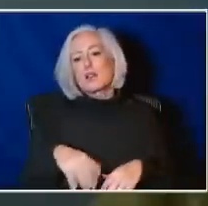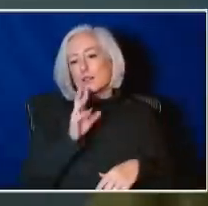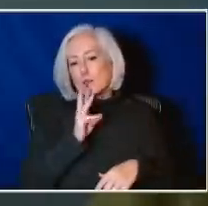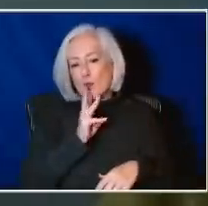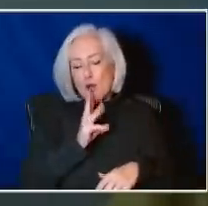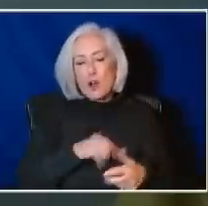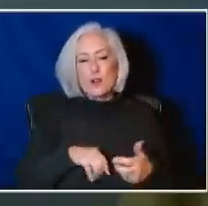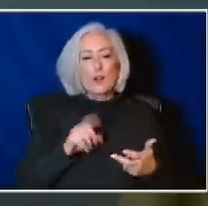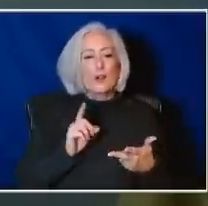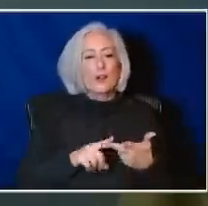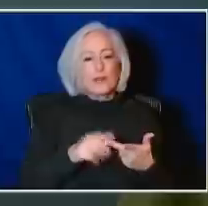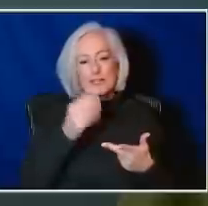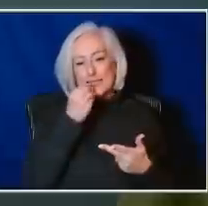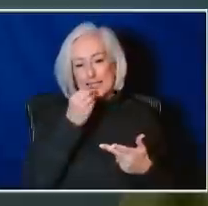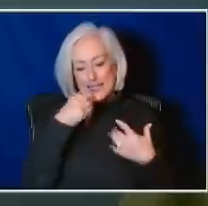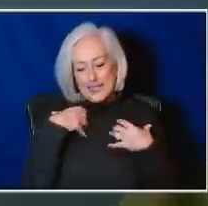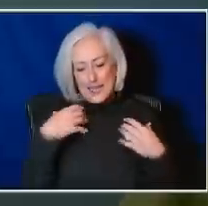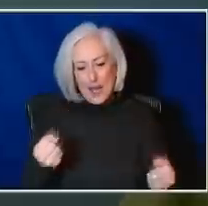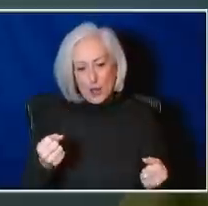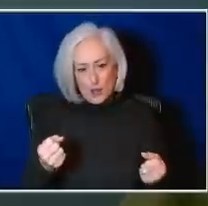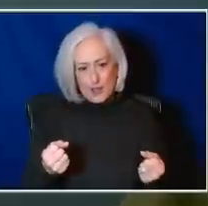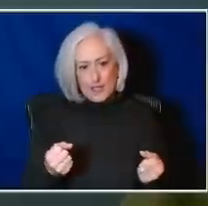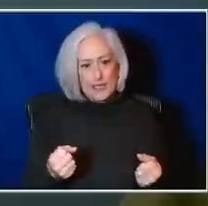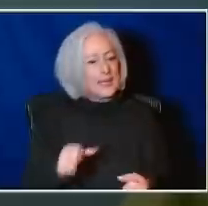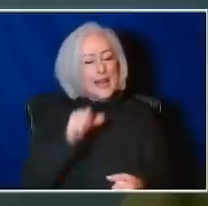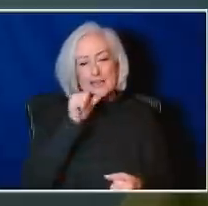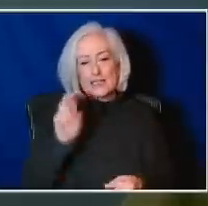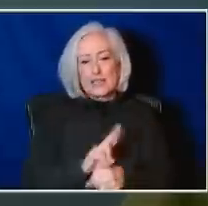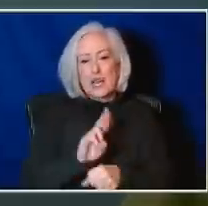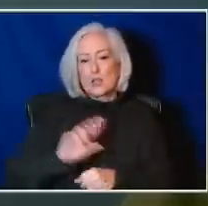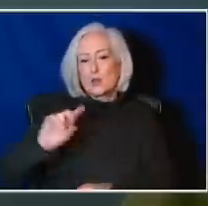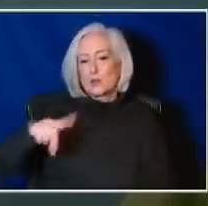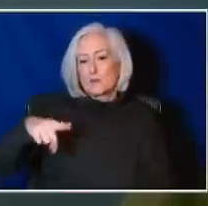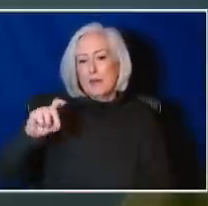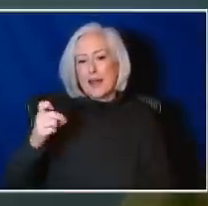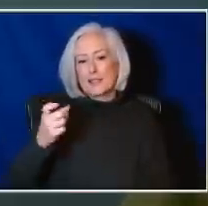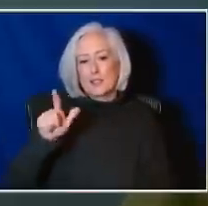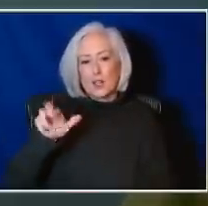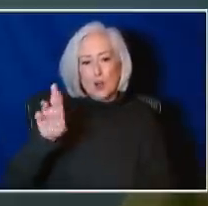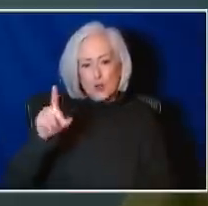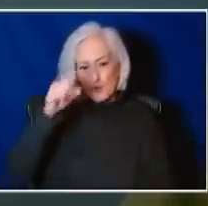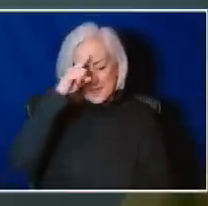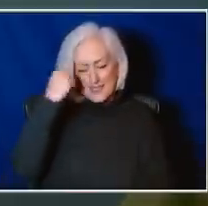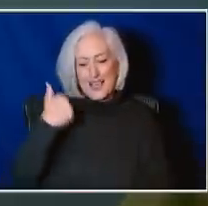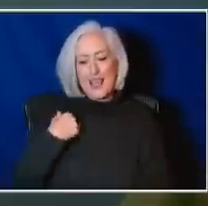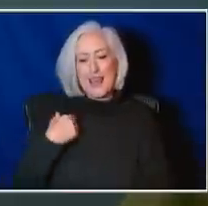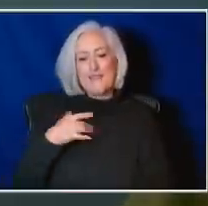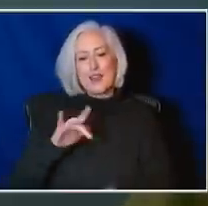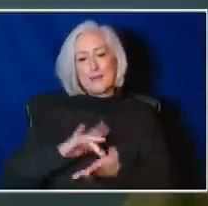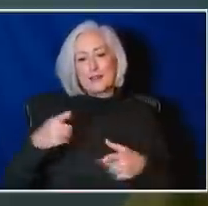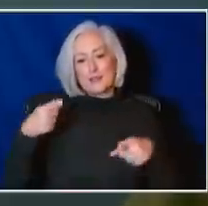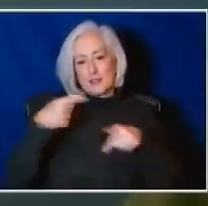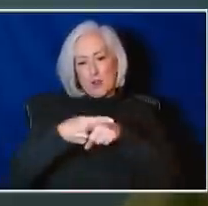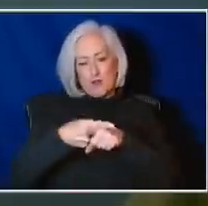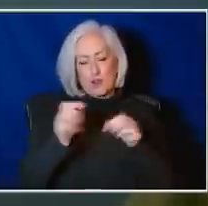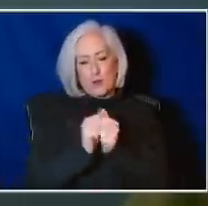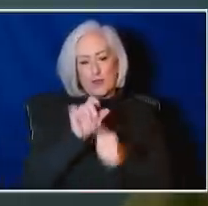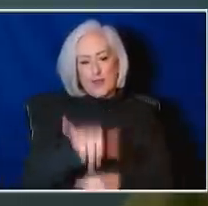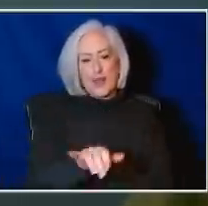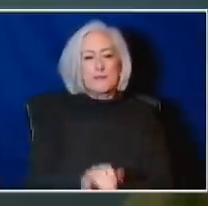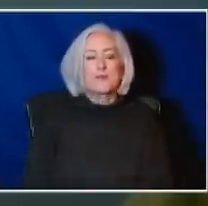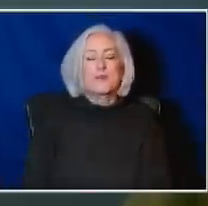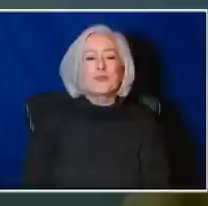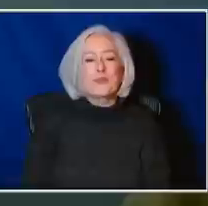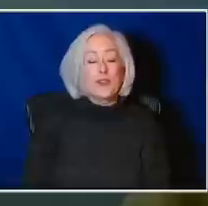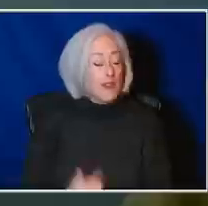care of yourself, but did not take Paxlovid because of a drug interaction with another drug I was on. So, and I feel great. You know, you know, I'll probably go